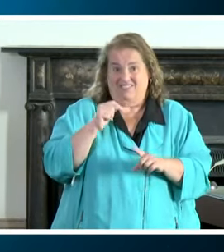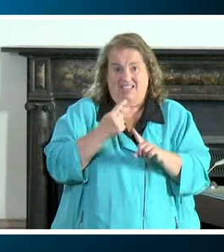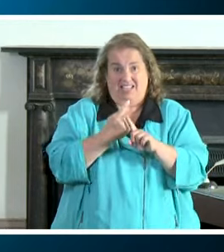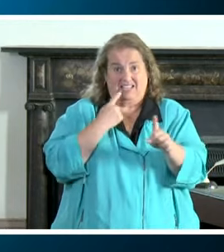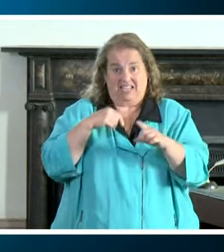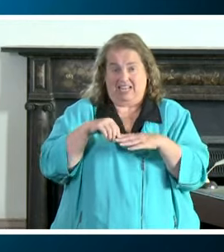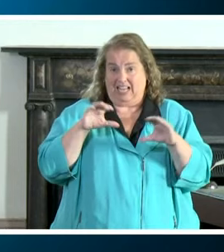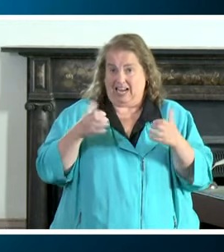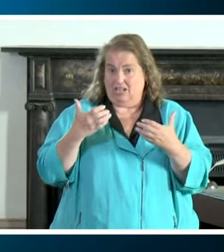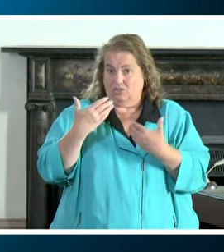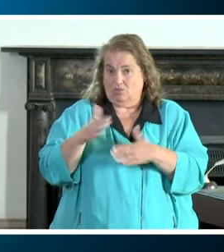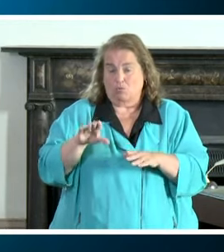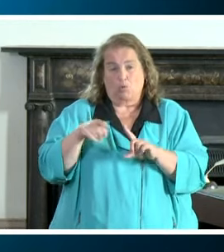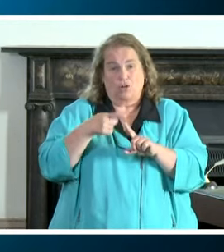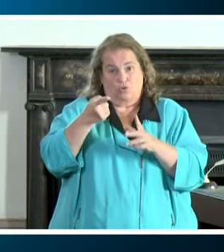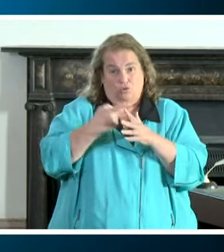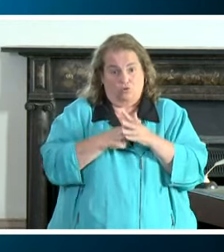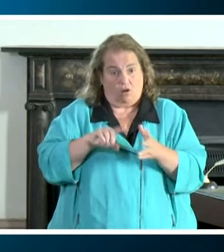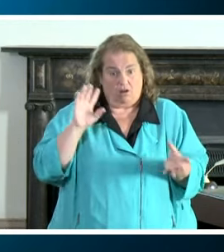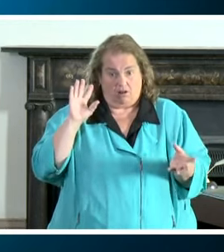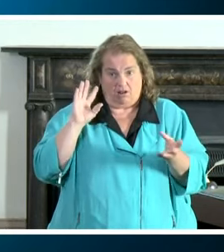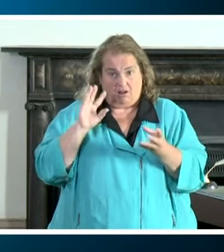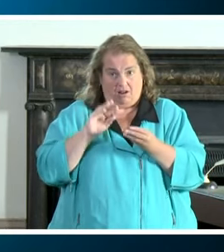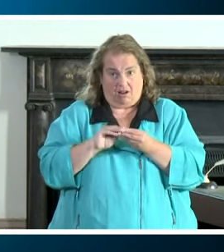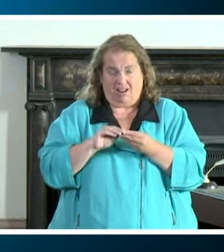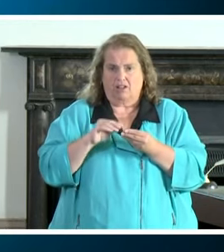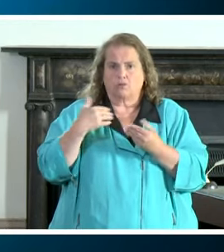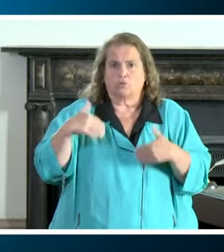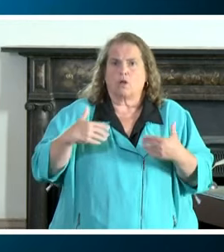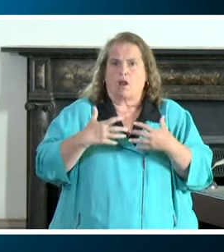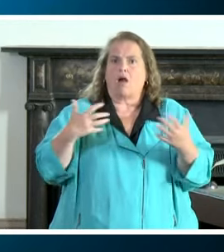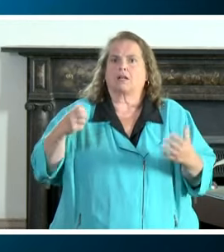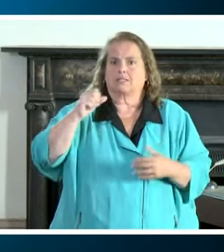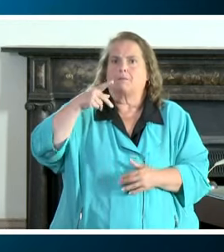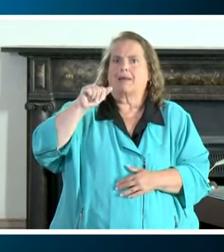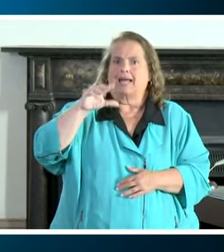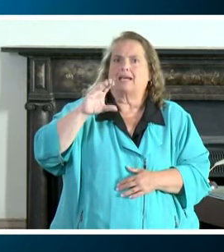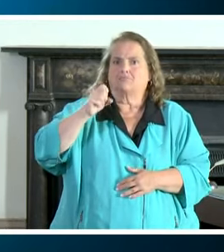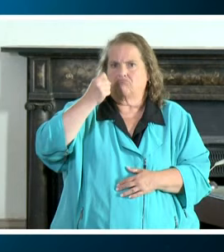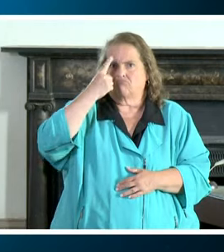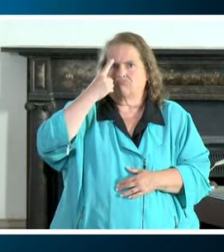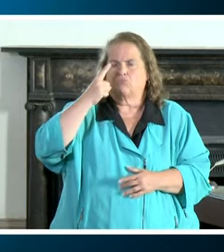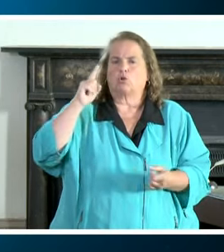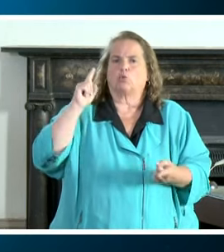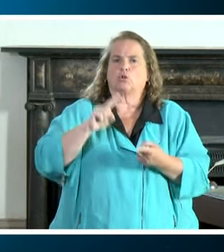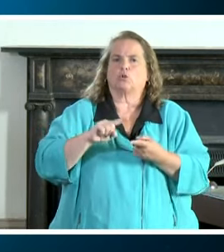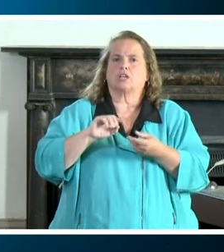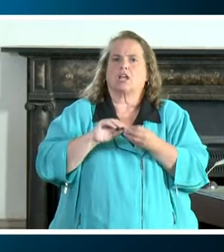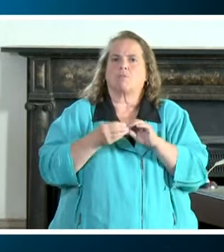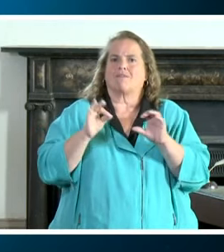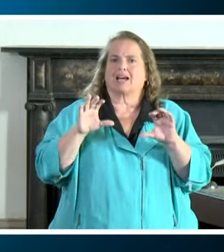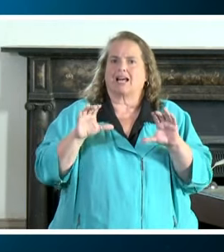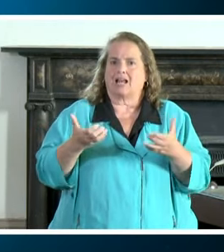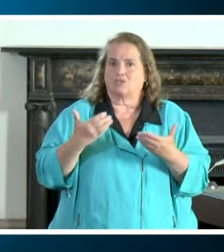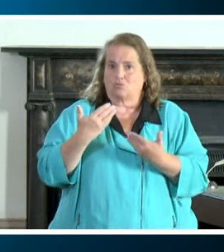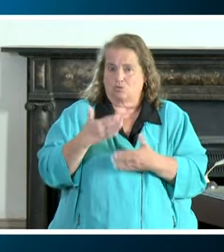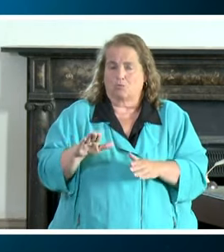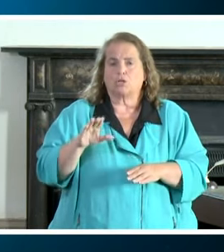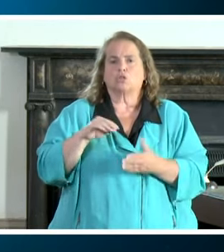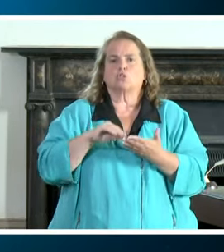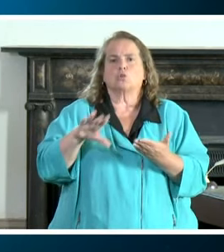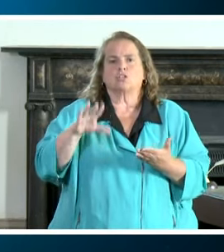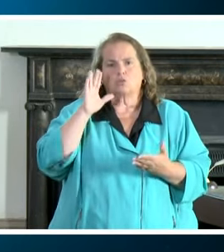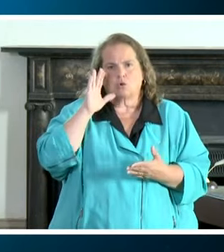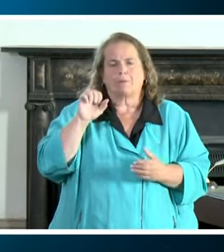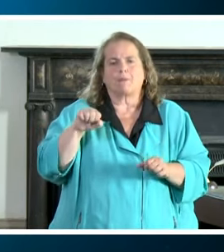in a classroom and when you start adding that up that adds up quickly and it greatly reduces the capacity of a classroom students